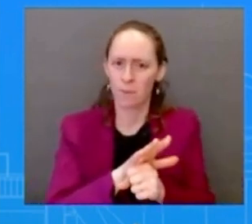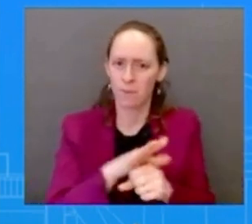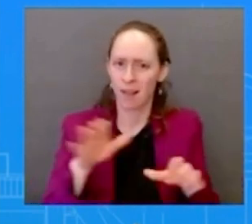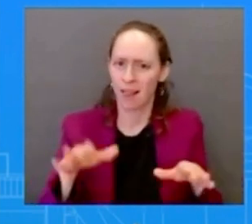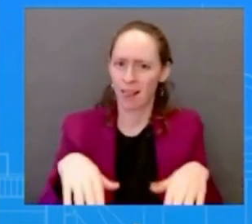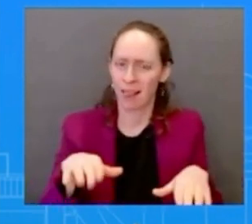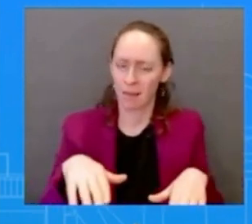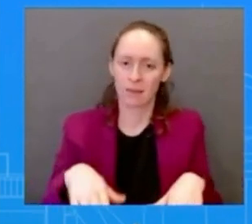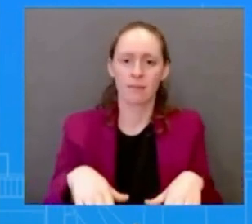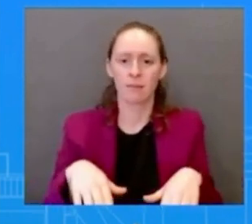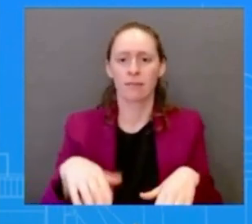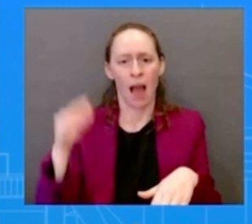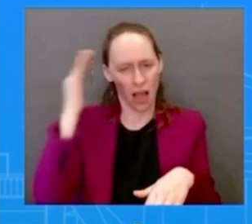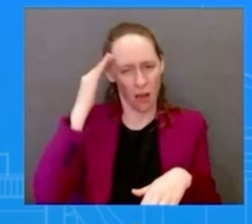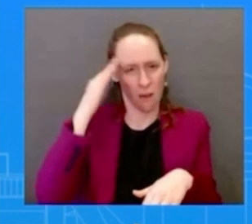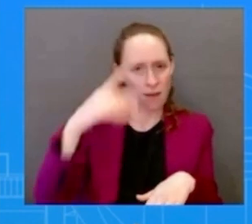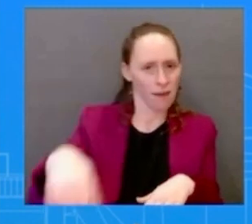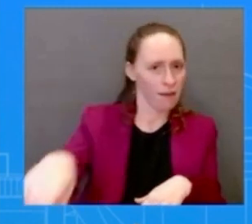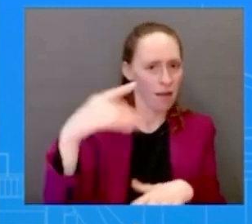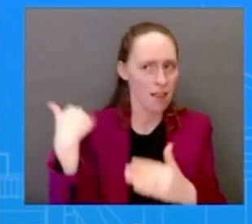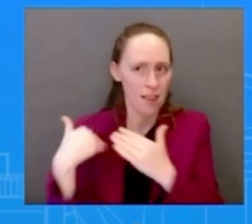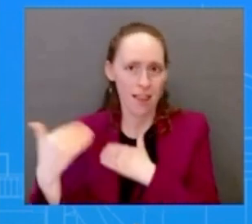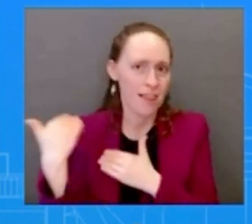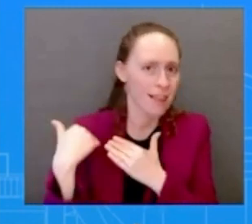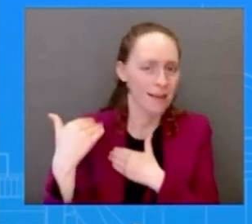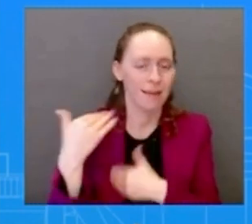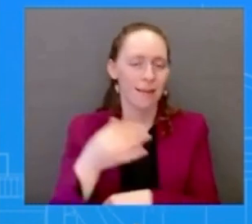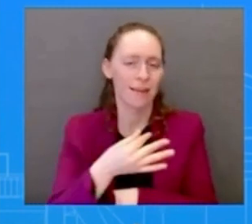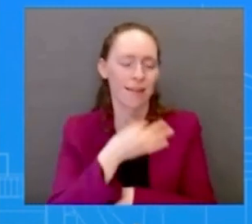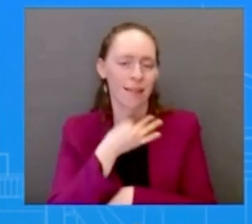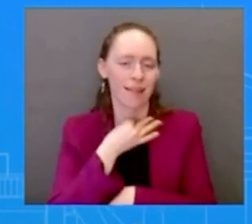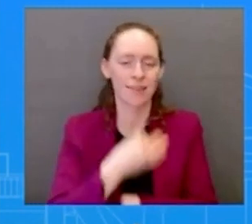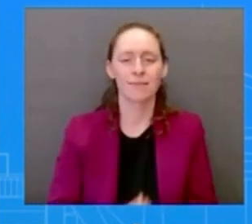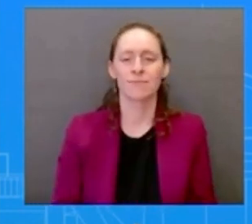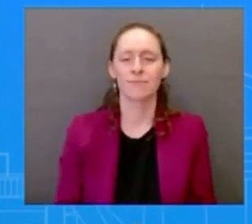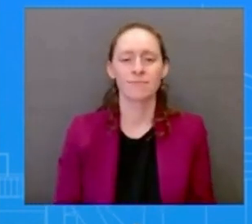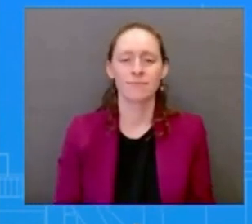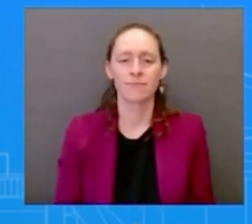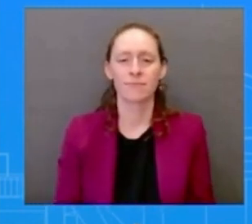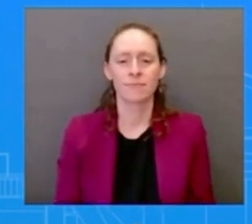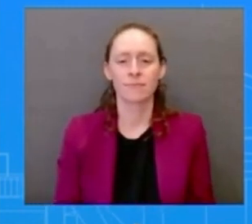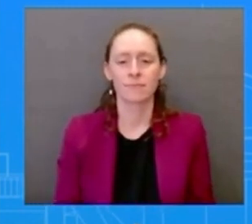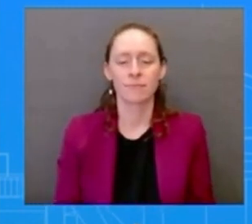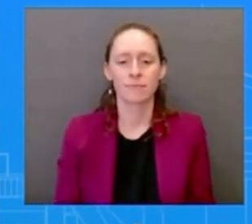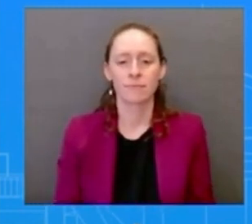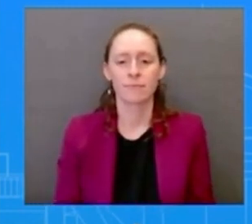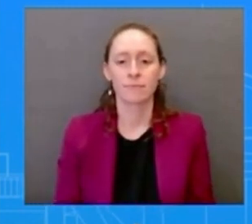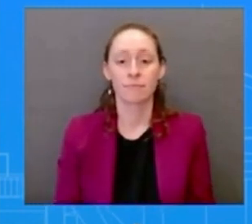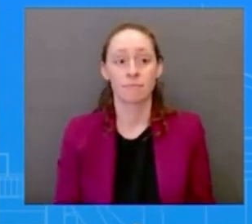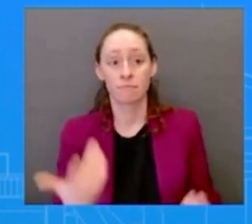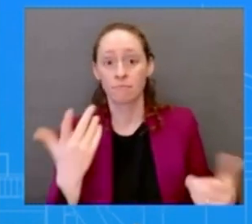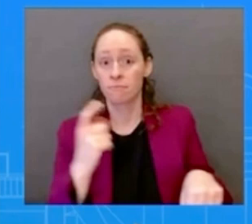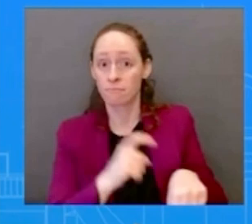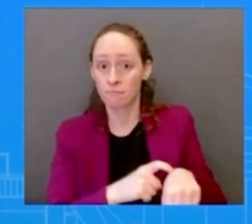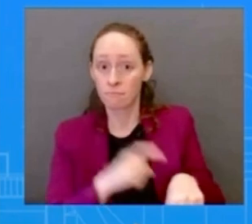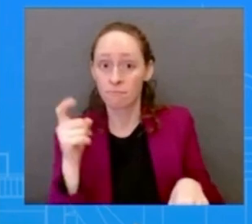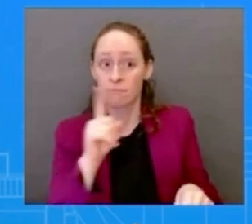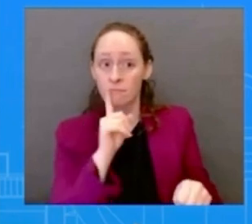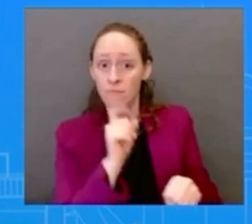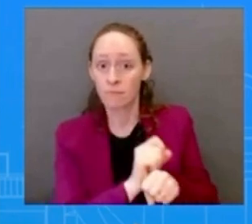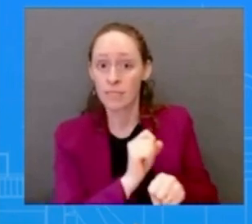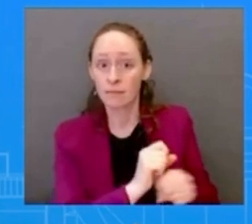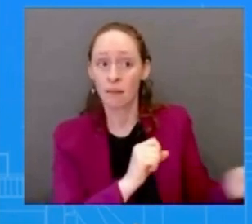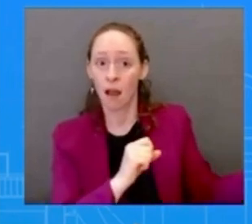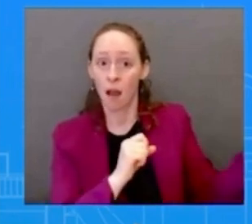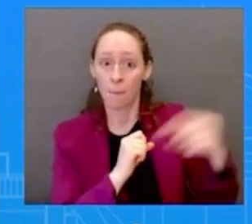any any potential transit that taiwan might be making certainly would refer you to taiwan i will say that transits of the united states by high